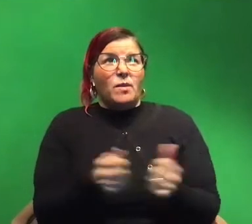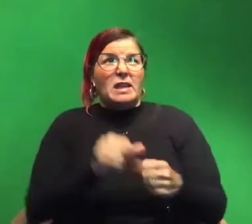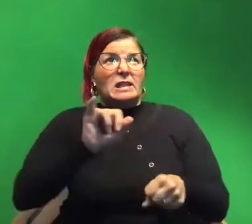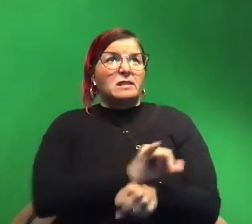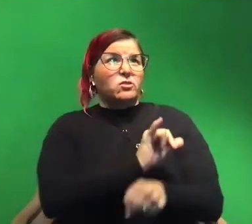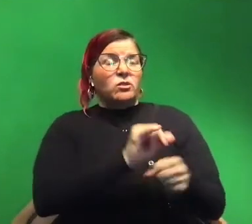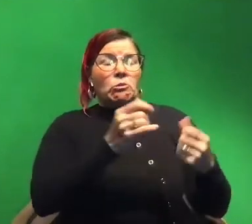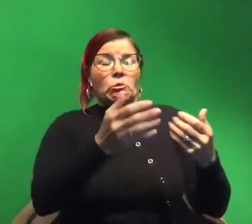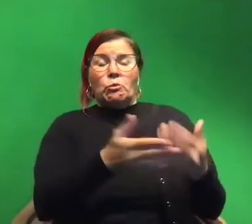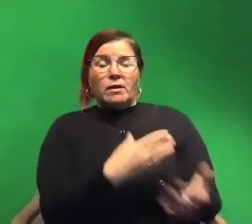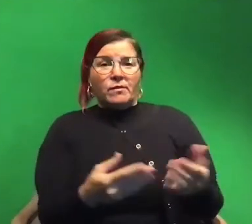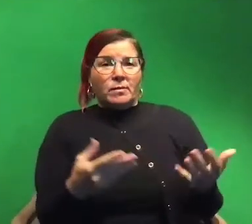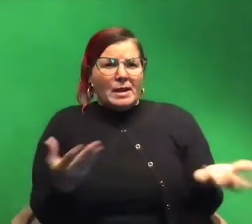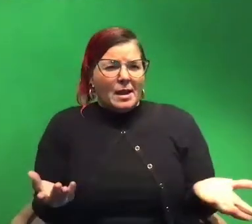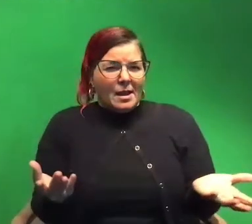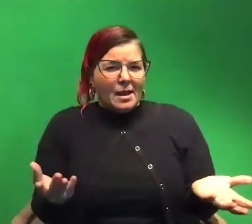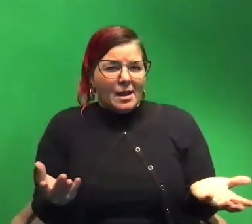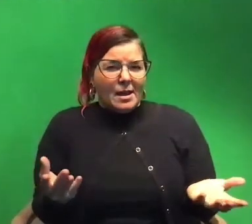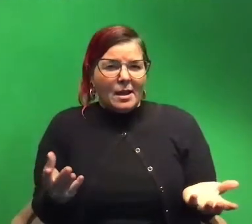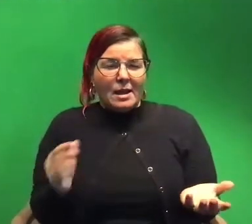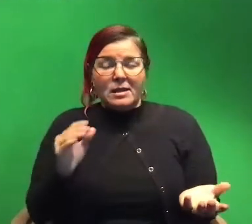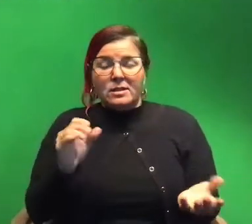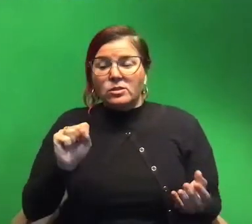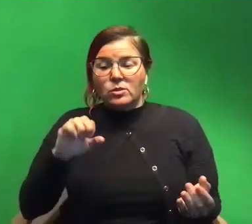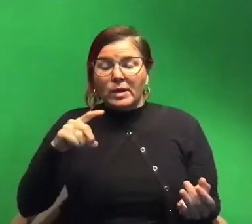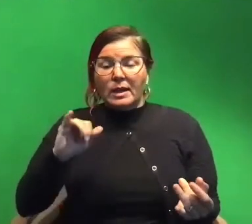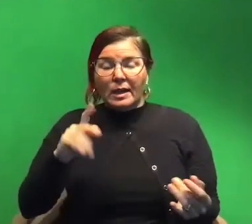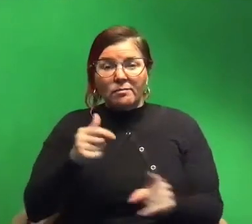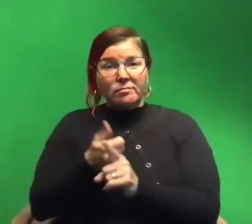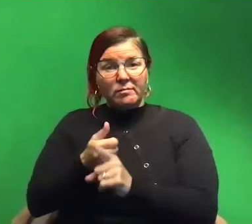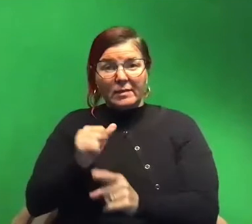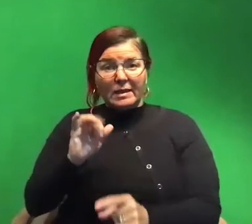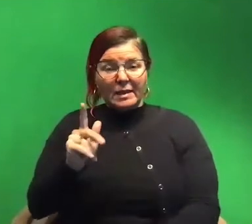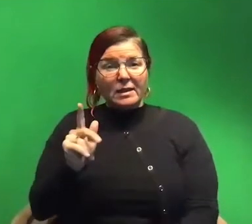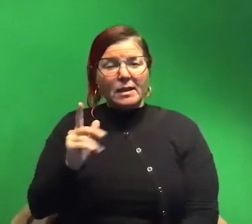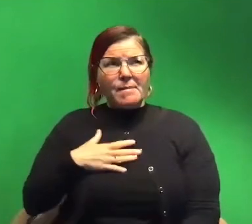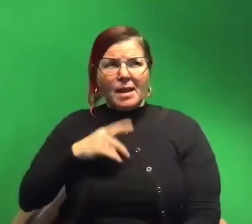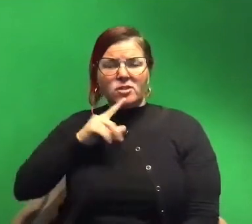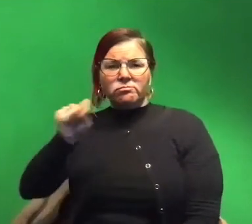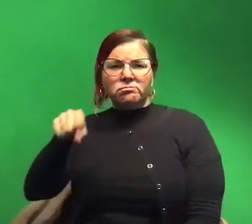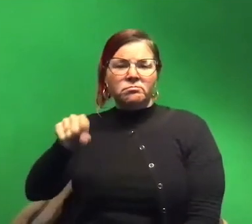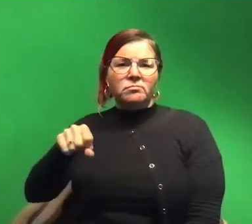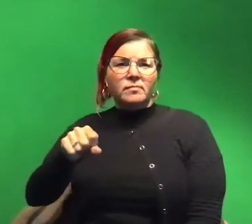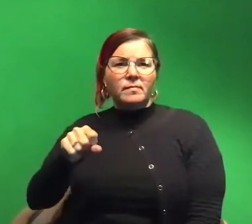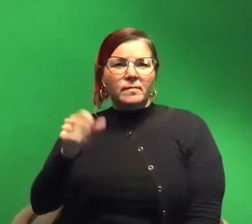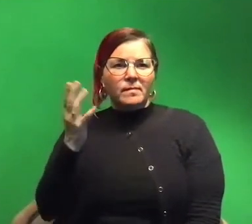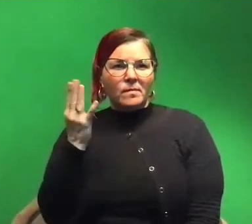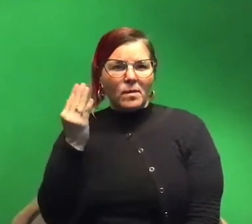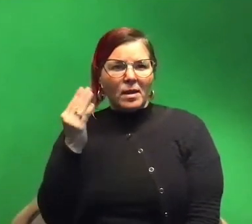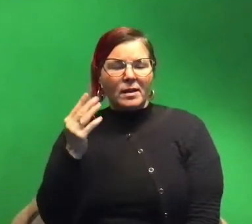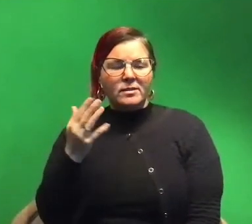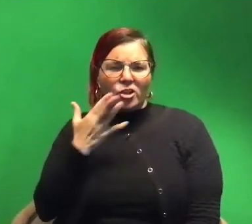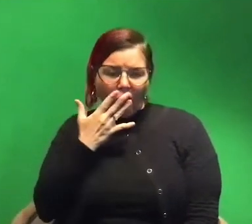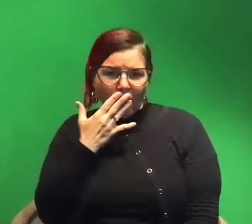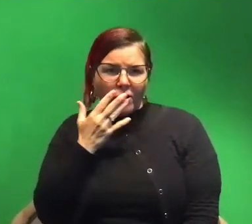um I mean I would say is squid ink ink? My answer is yes because it's a pigment and